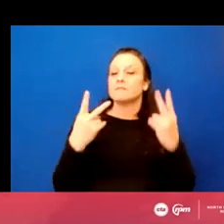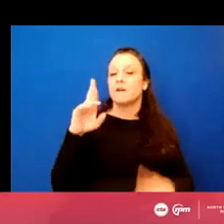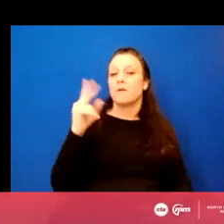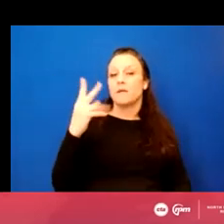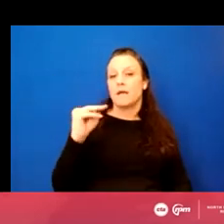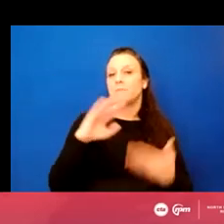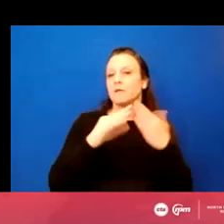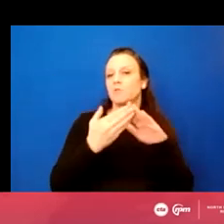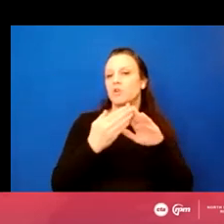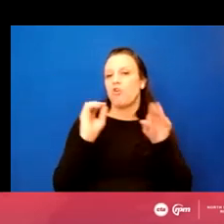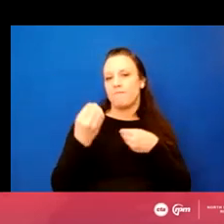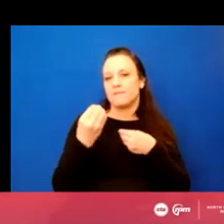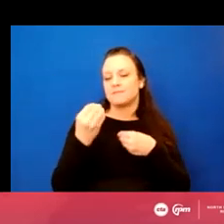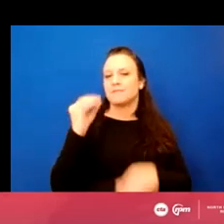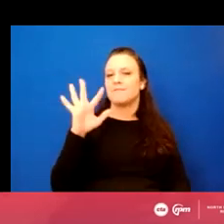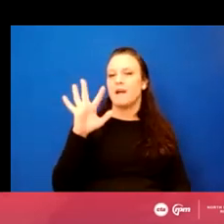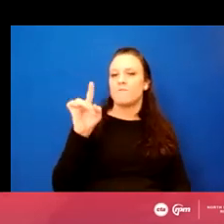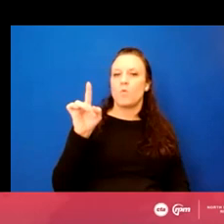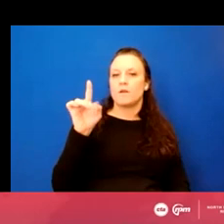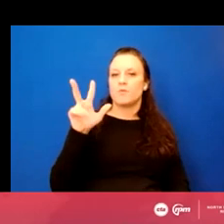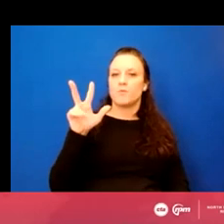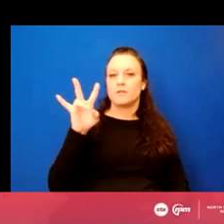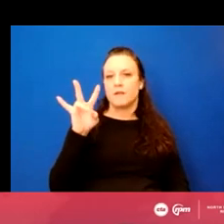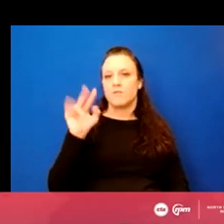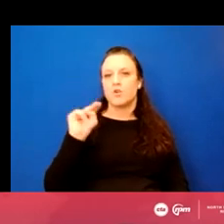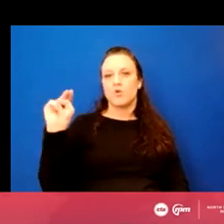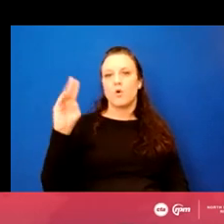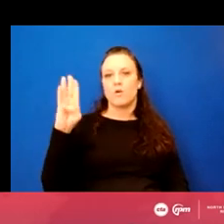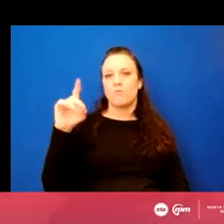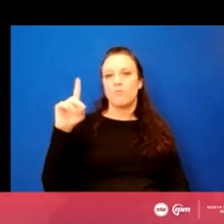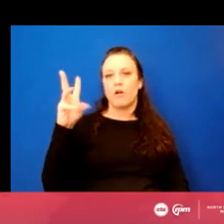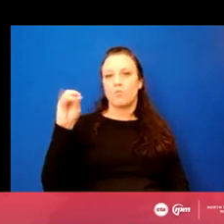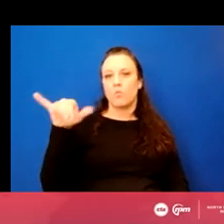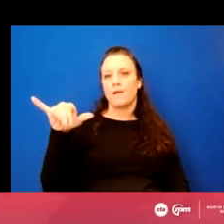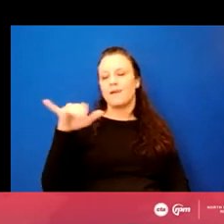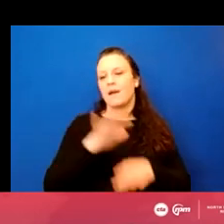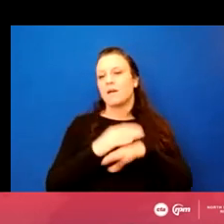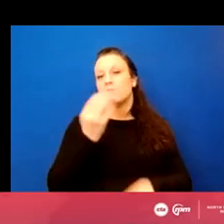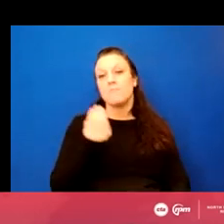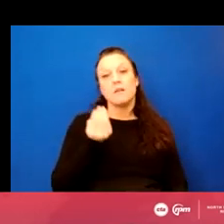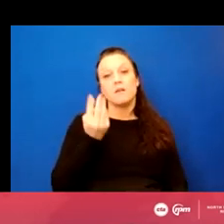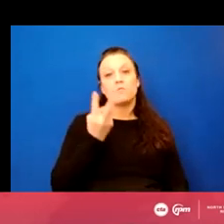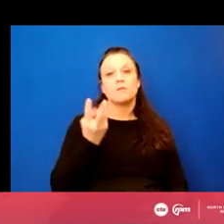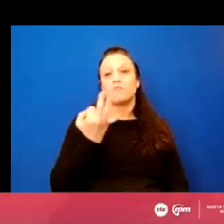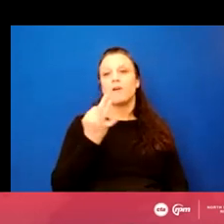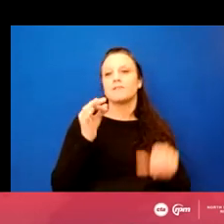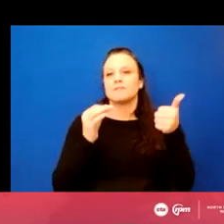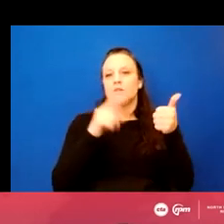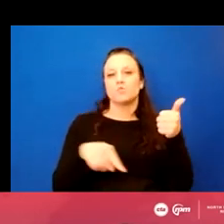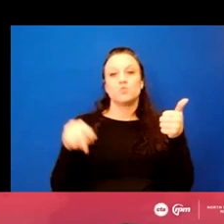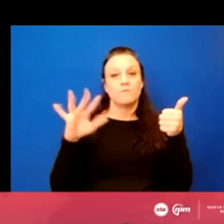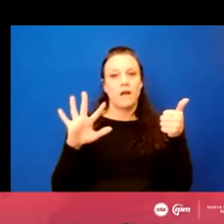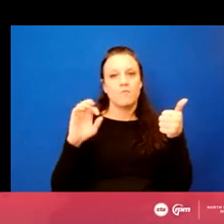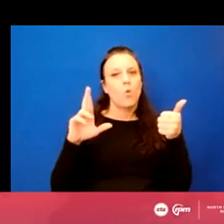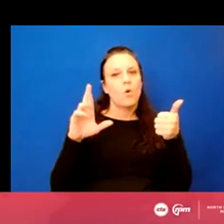community office, which is at 5137 North Broadway on Mondays, Wednesdays, and Fridays from 10 a.m. to 5 p.m.,